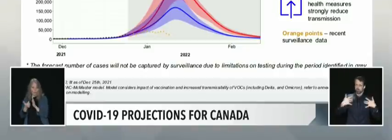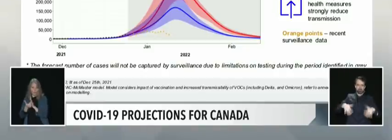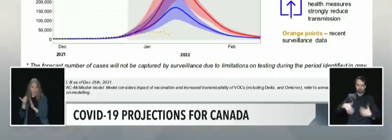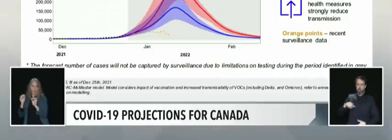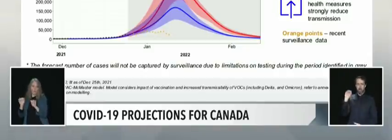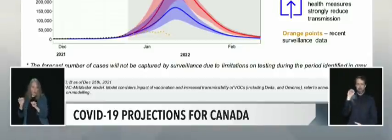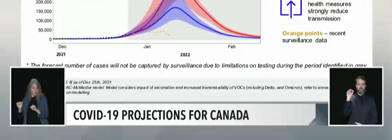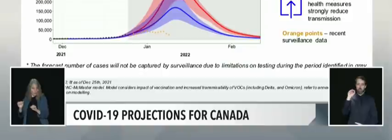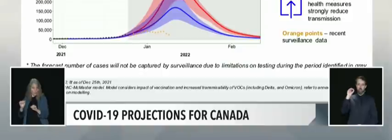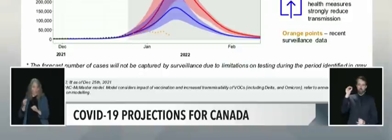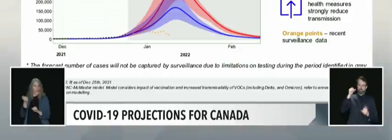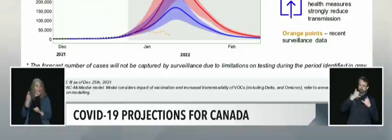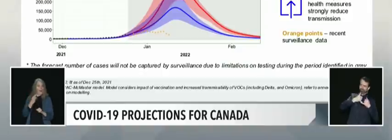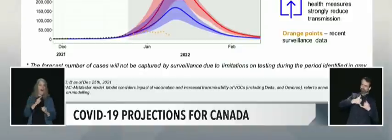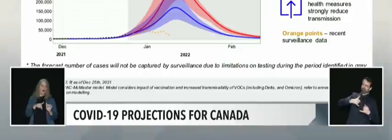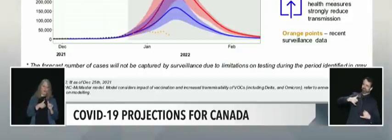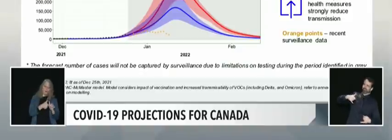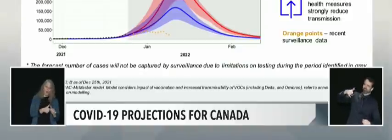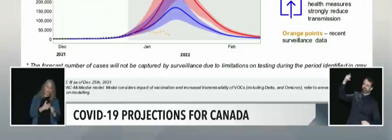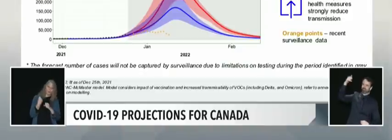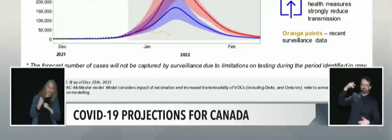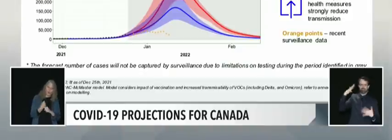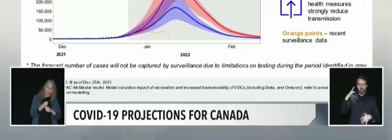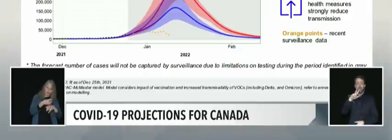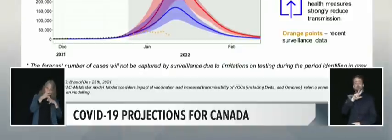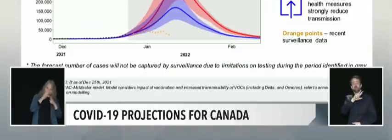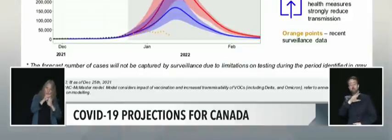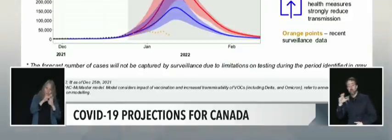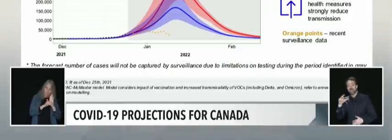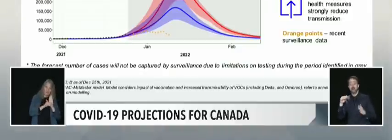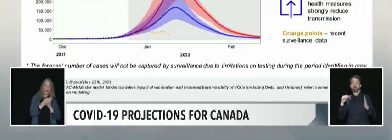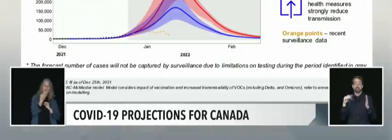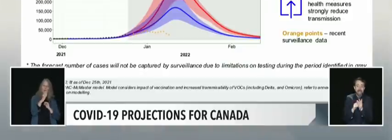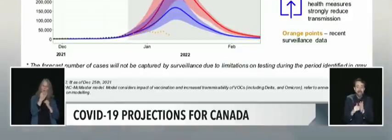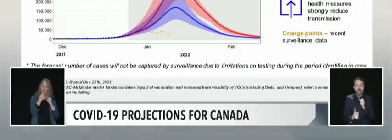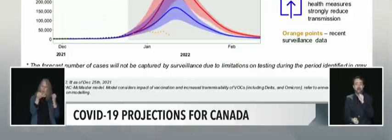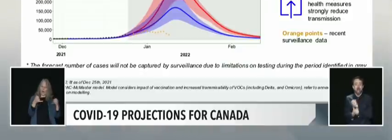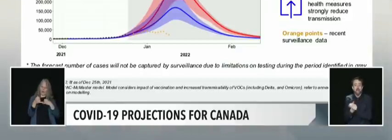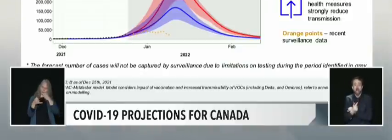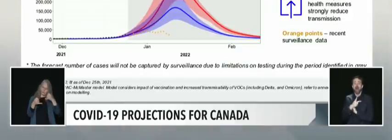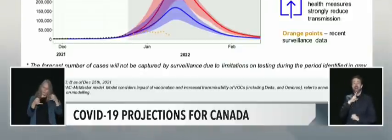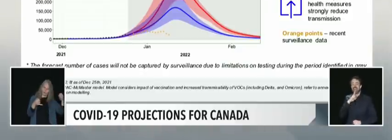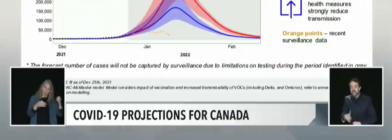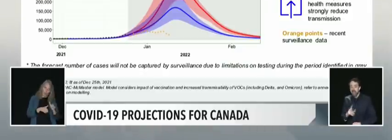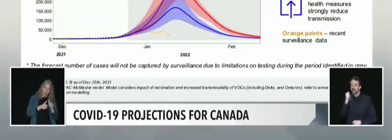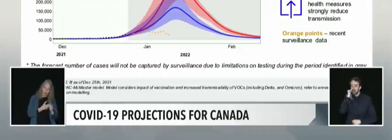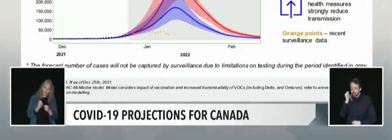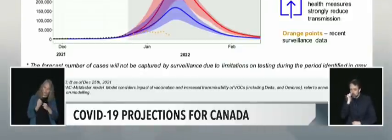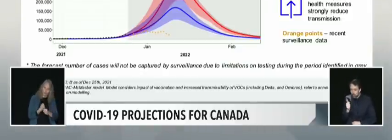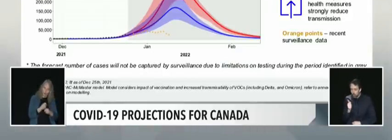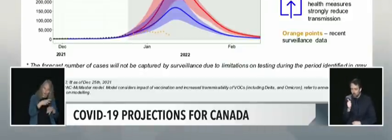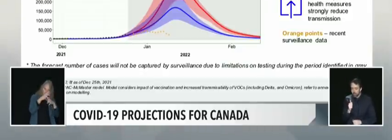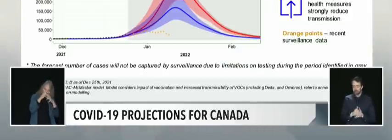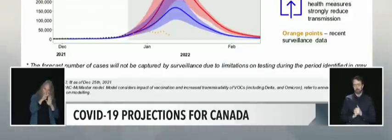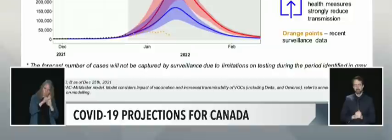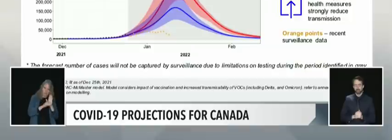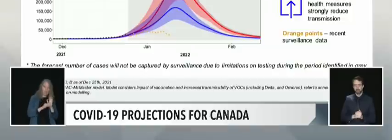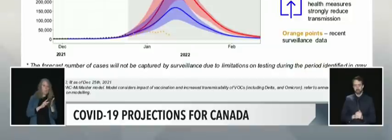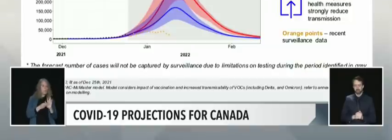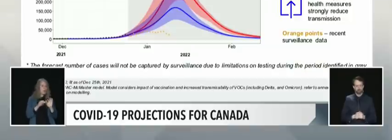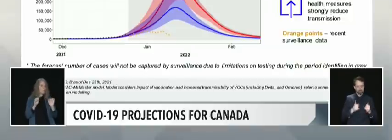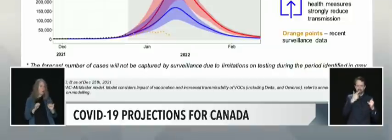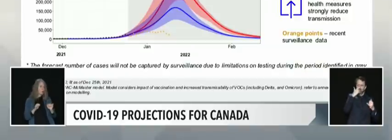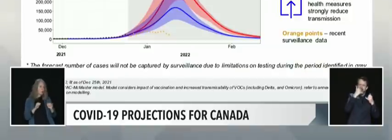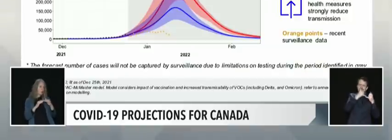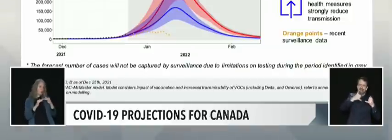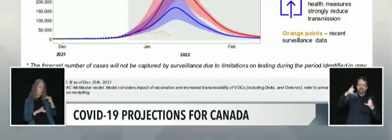Whereas, the blue line trajectory shows that with the recent implementation of stronger measures, we could experience a peak that